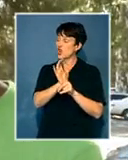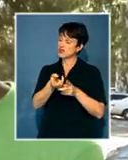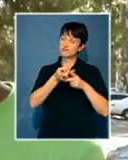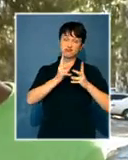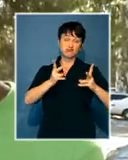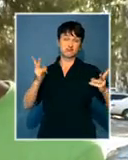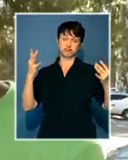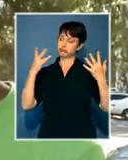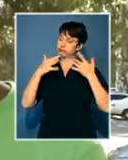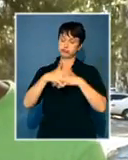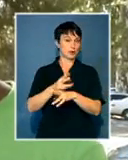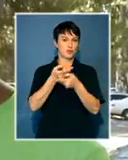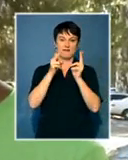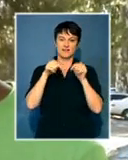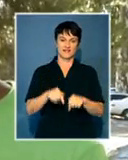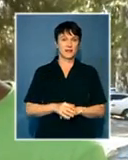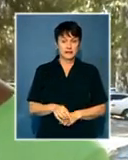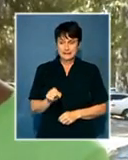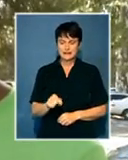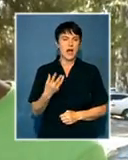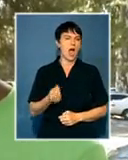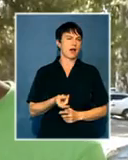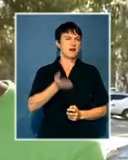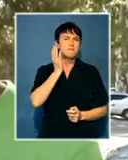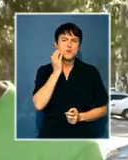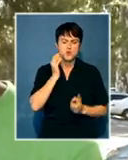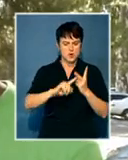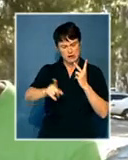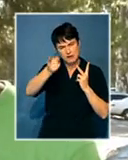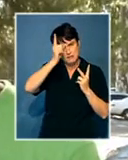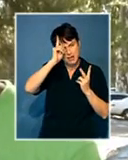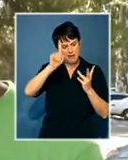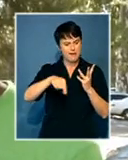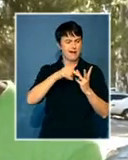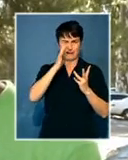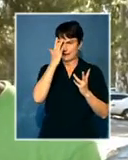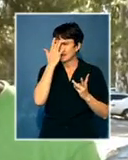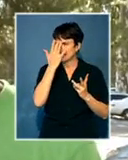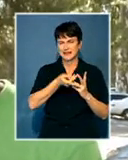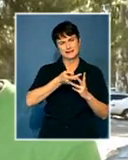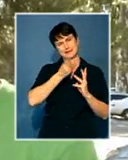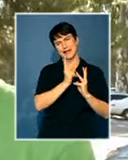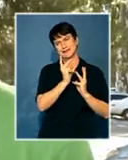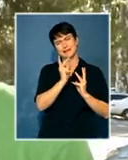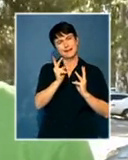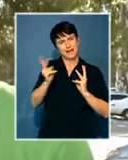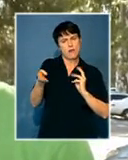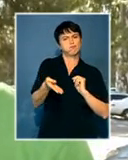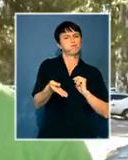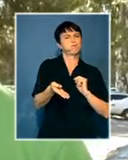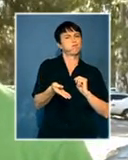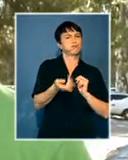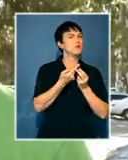There's a diversity in here. There's whites, blacks, Indians, what you can name them.